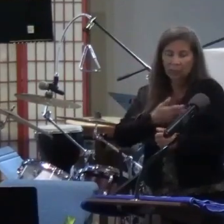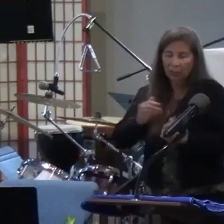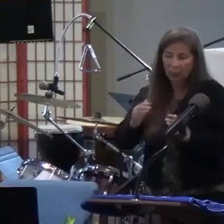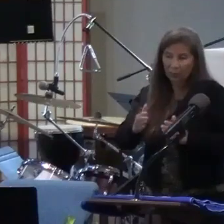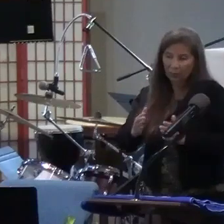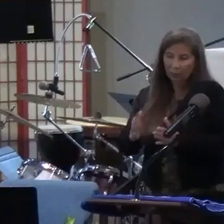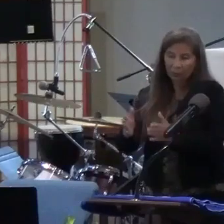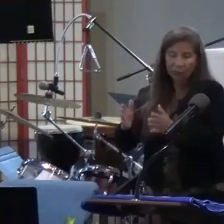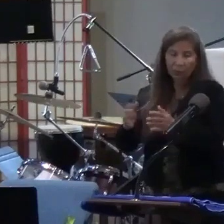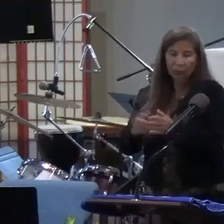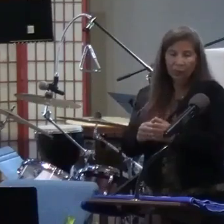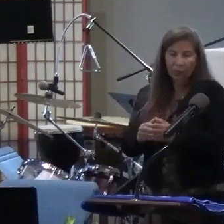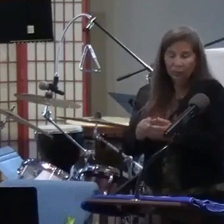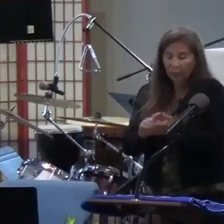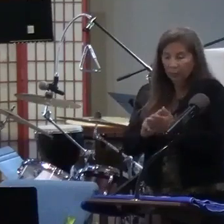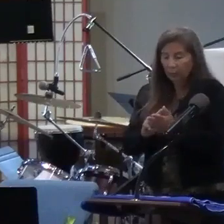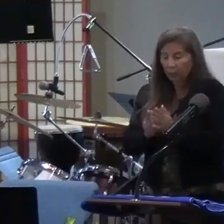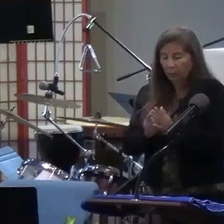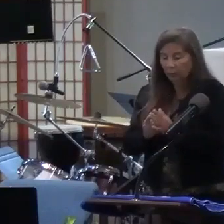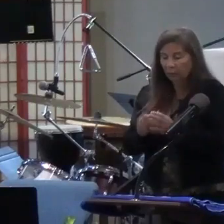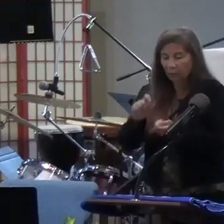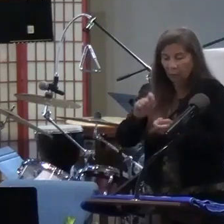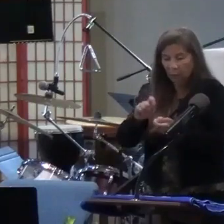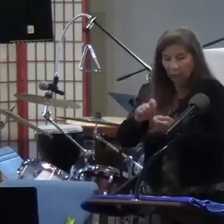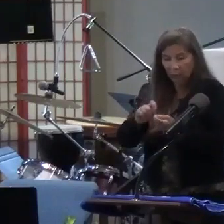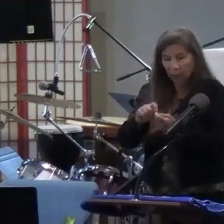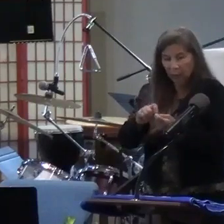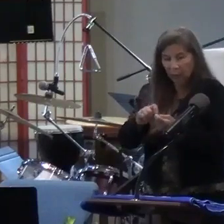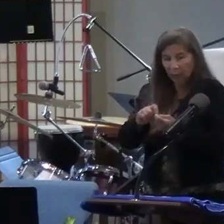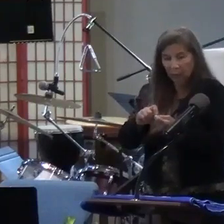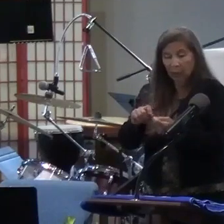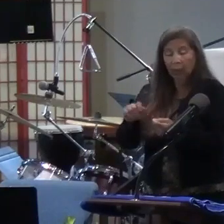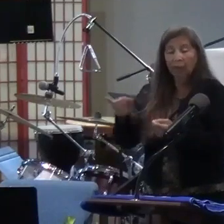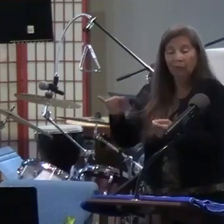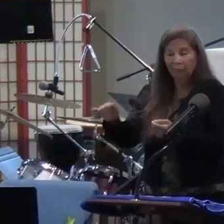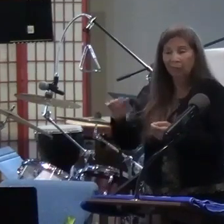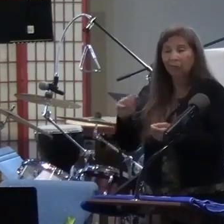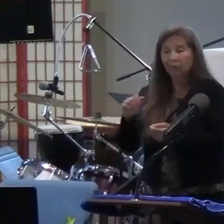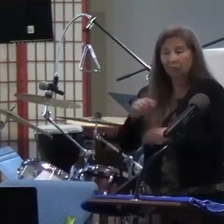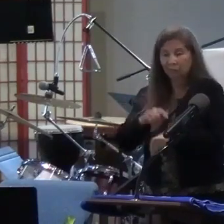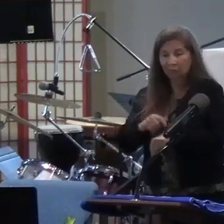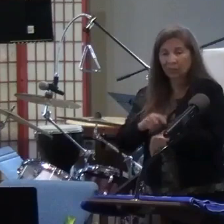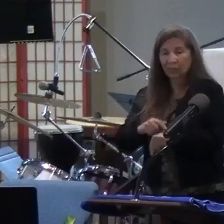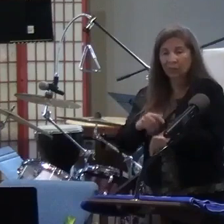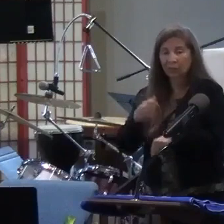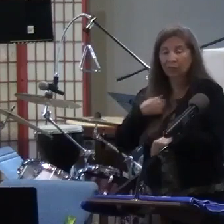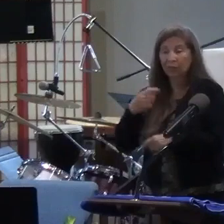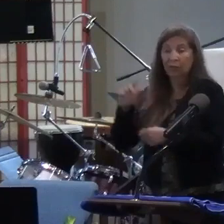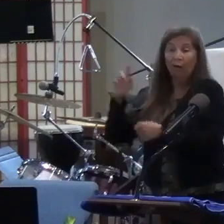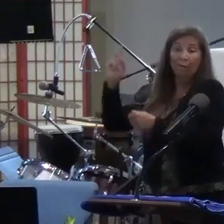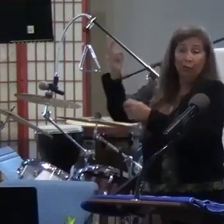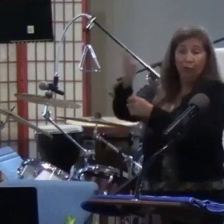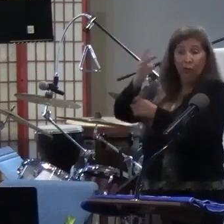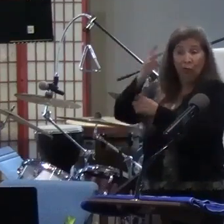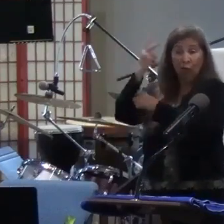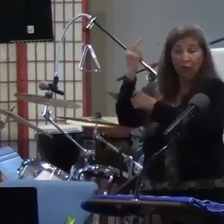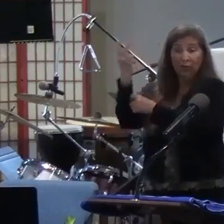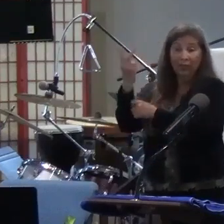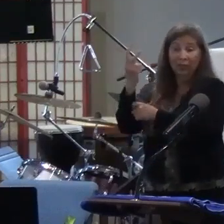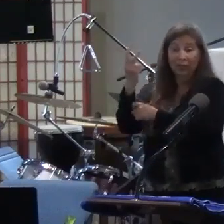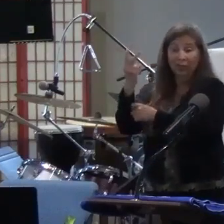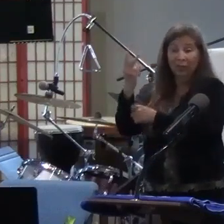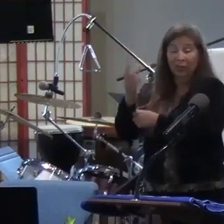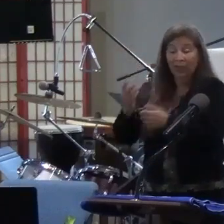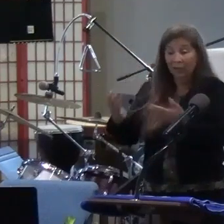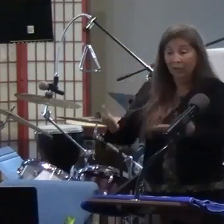Last very, very, very brief point. There are times in our lives, though, that we feel very victorious. Where